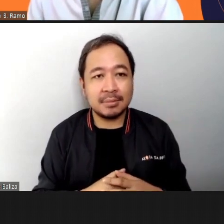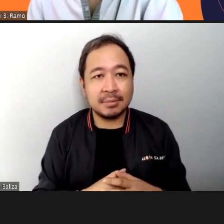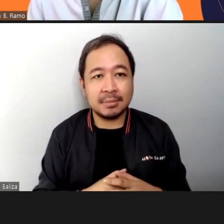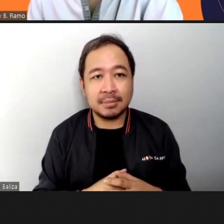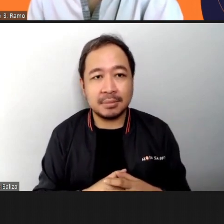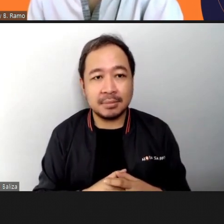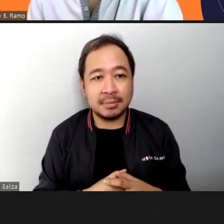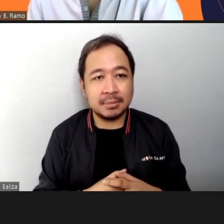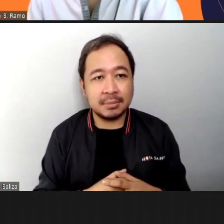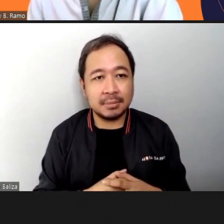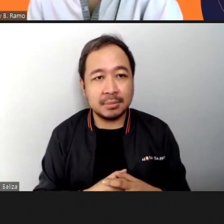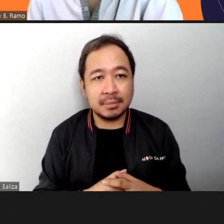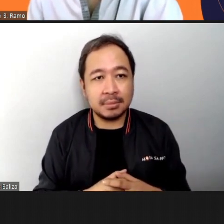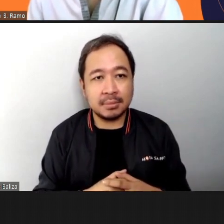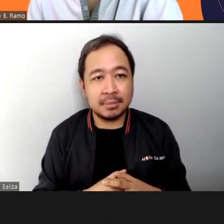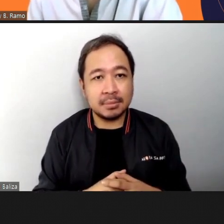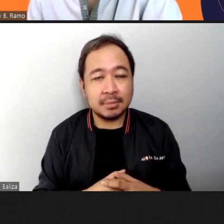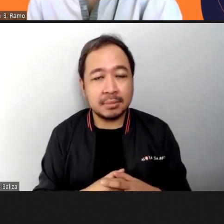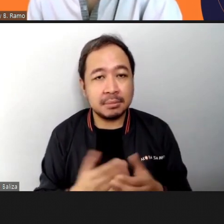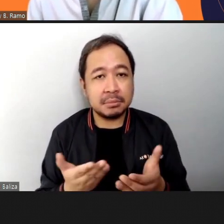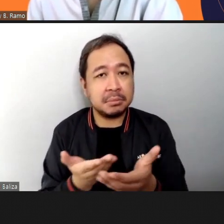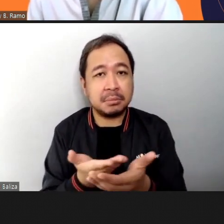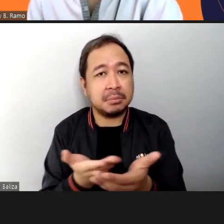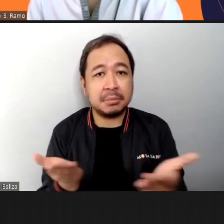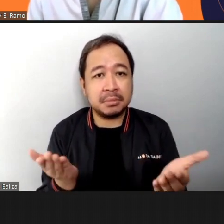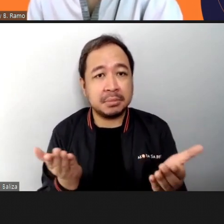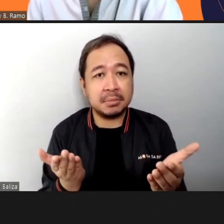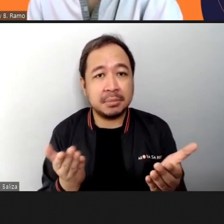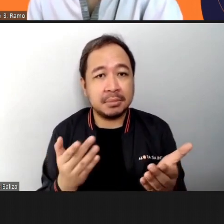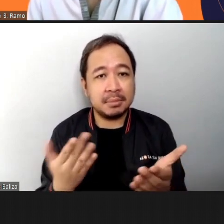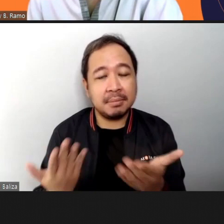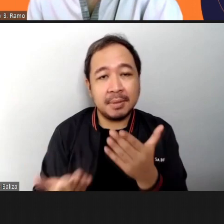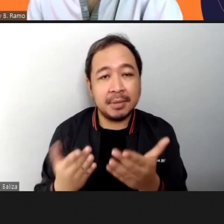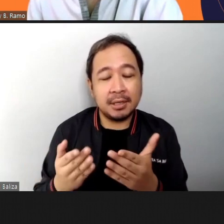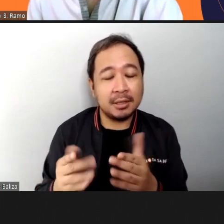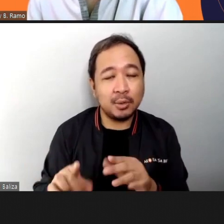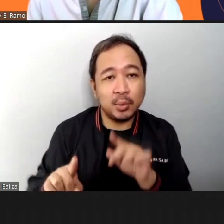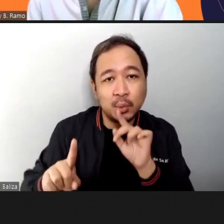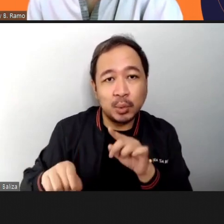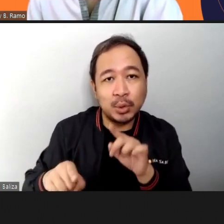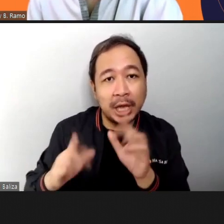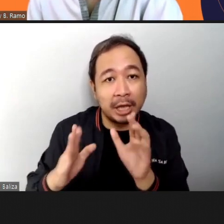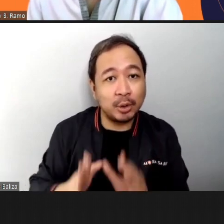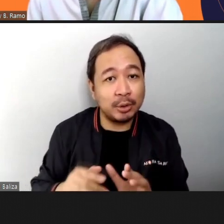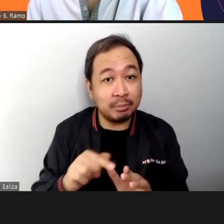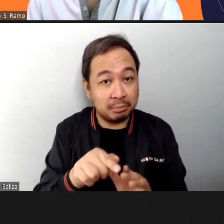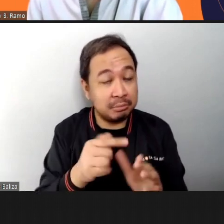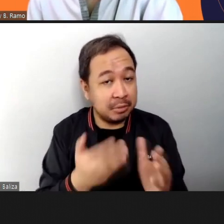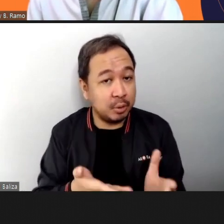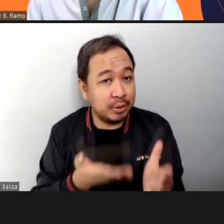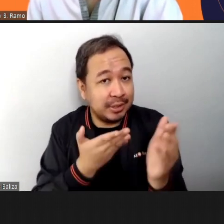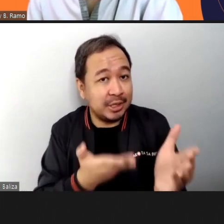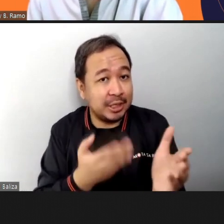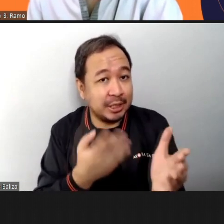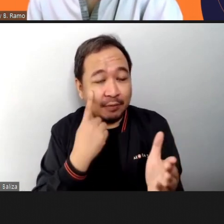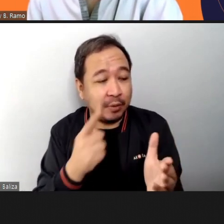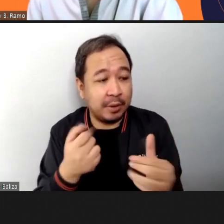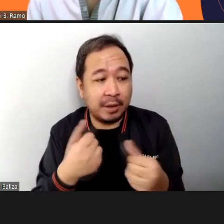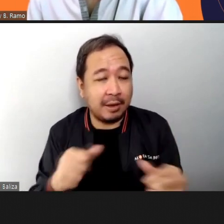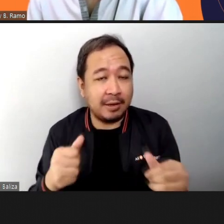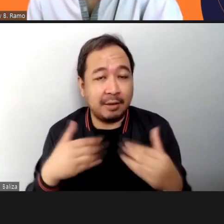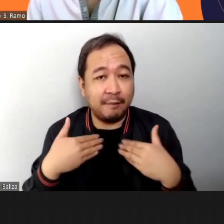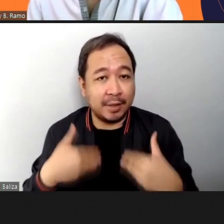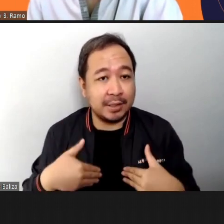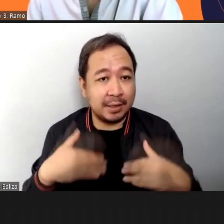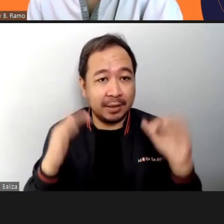so any of you to our reactors do you suggest anything or any physical exercise